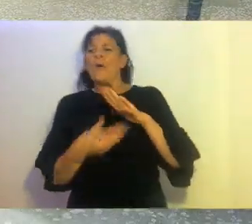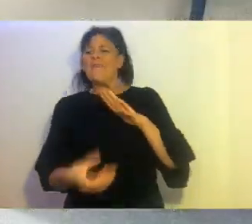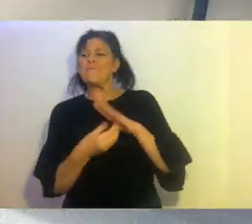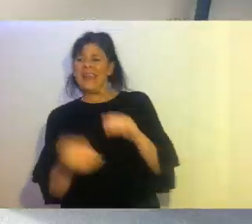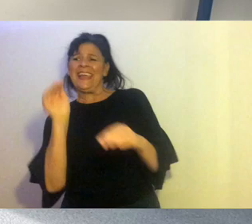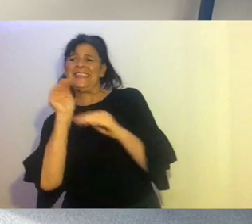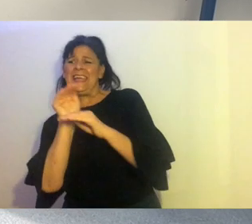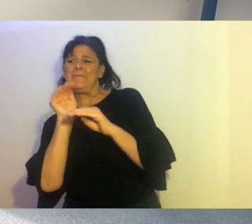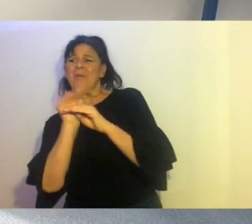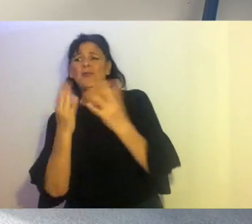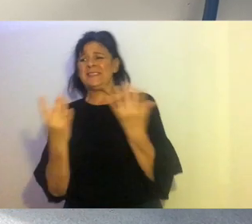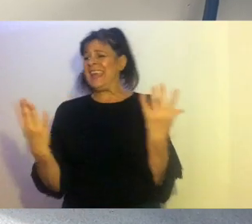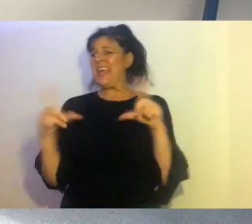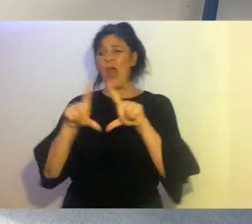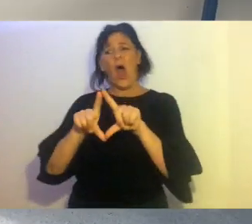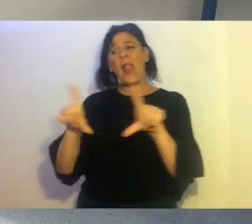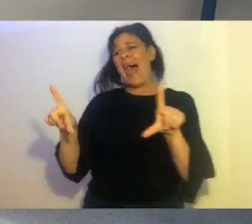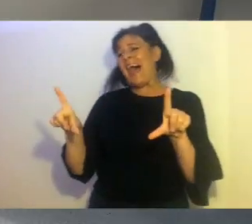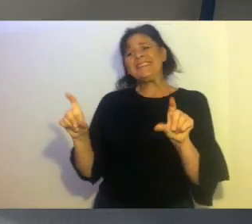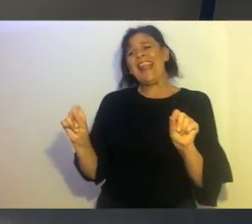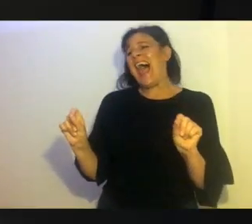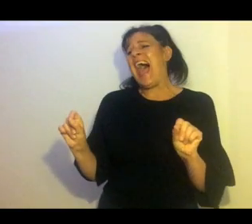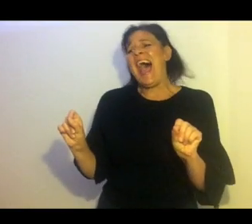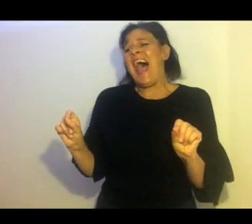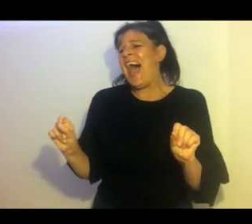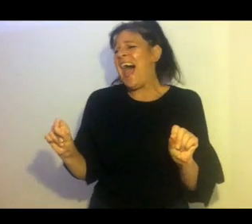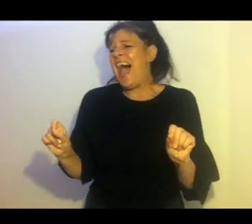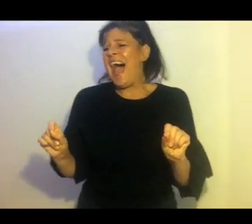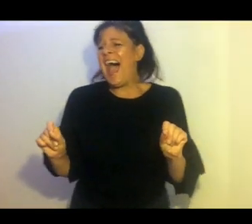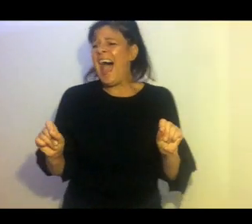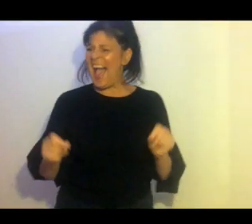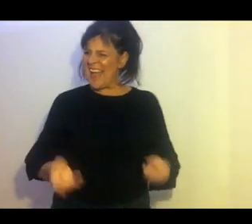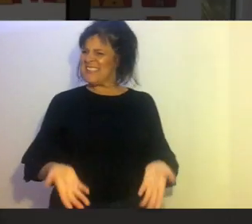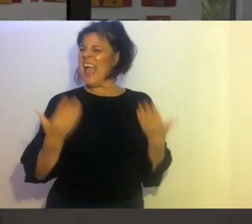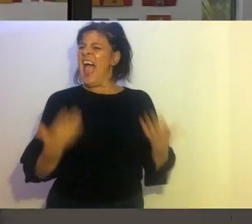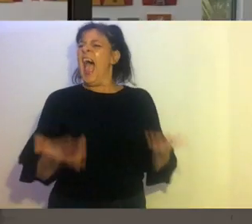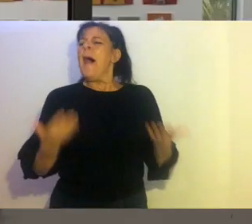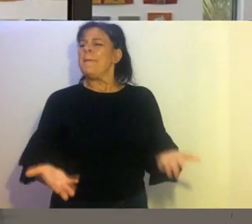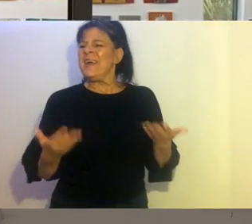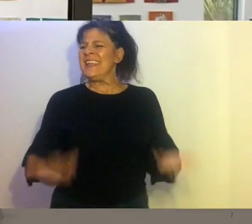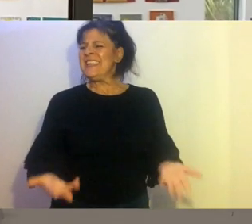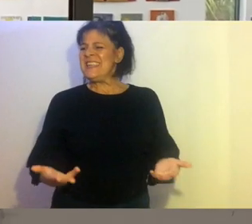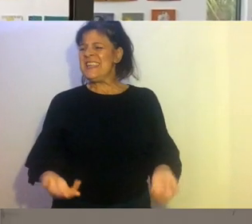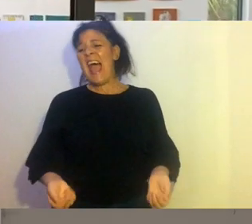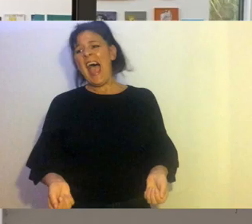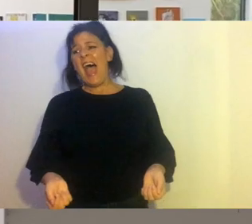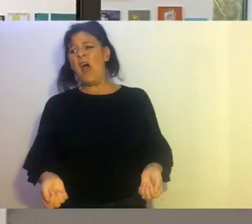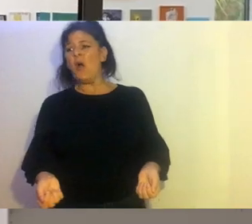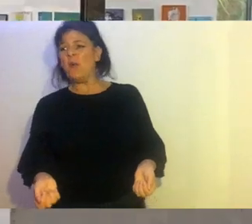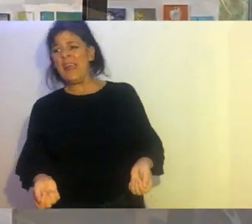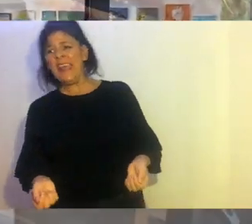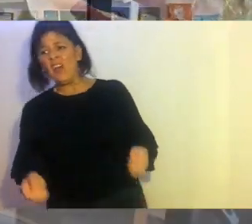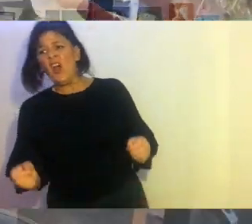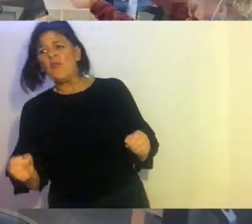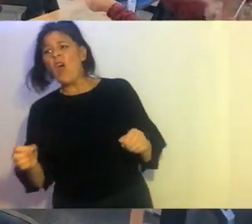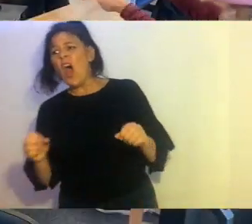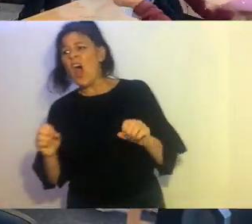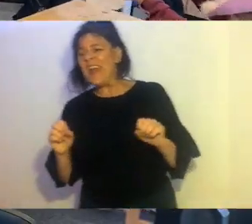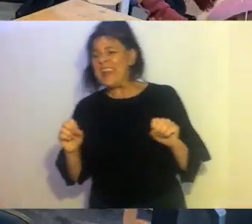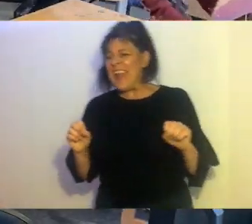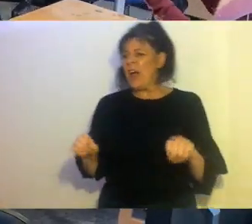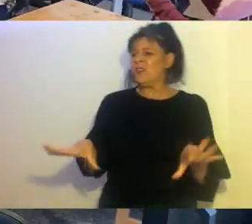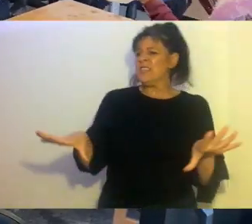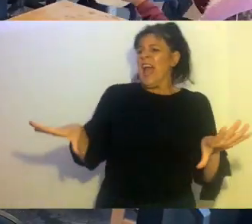We've printed, posted all our slides But now we've